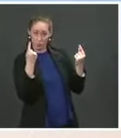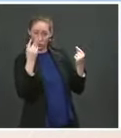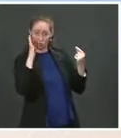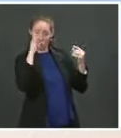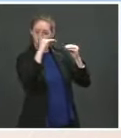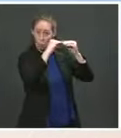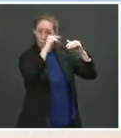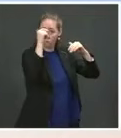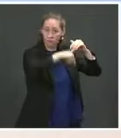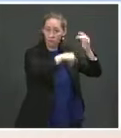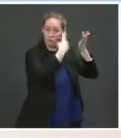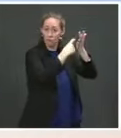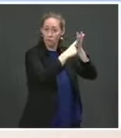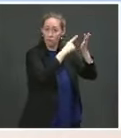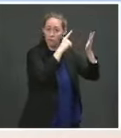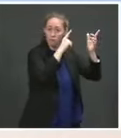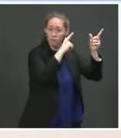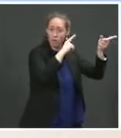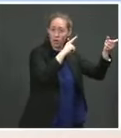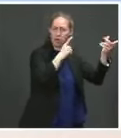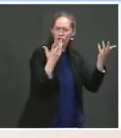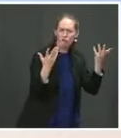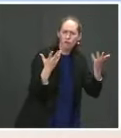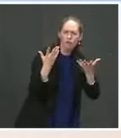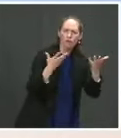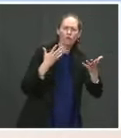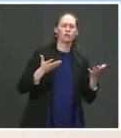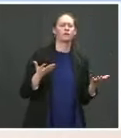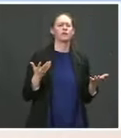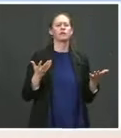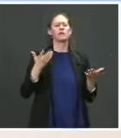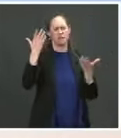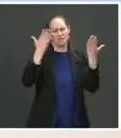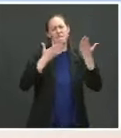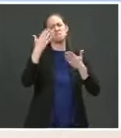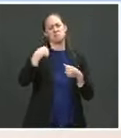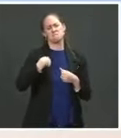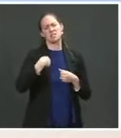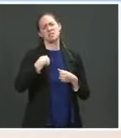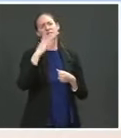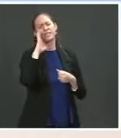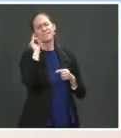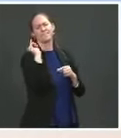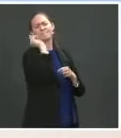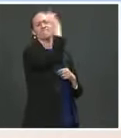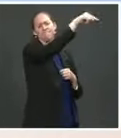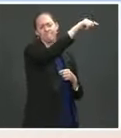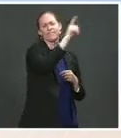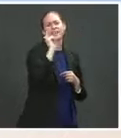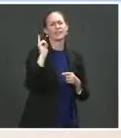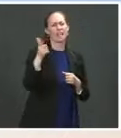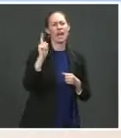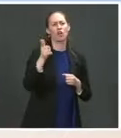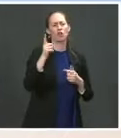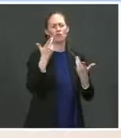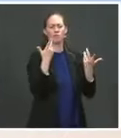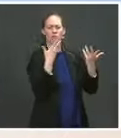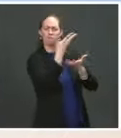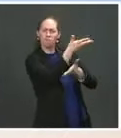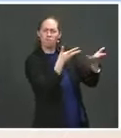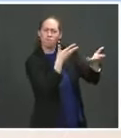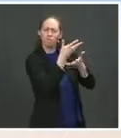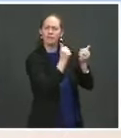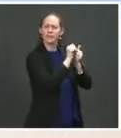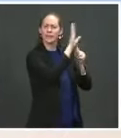Well, at some point, probably travel will be warranted. We've been in conversations with both, with their teams